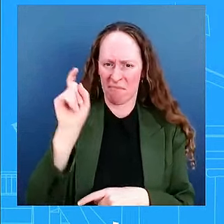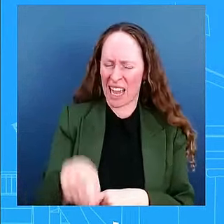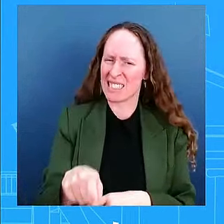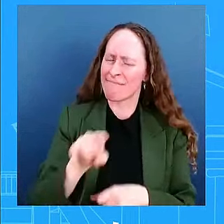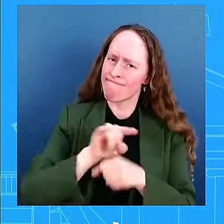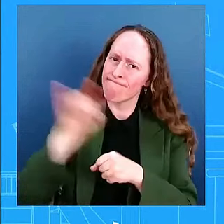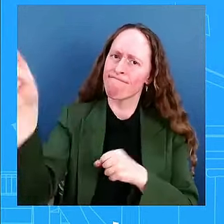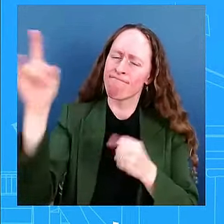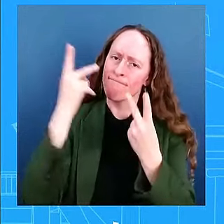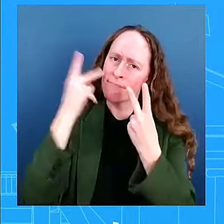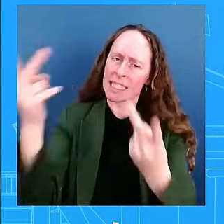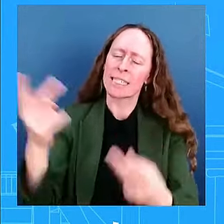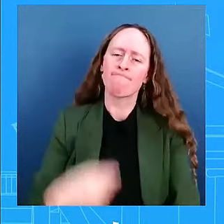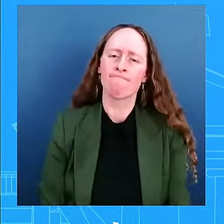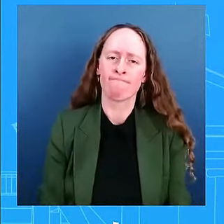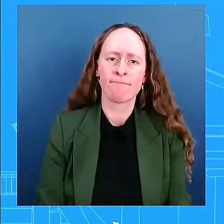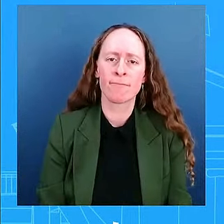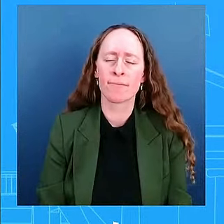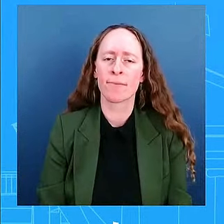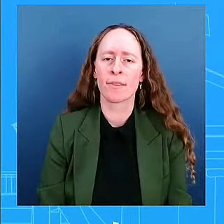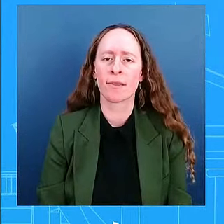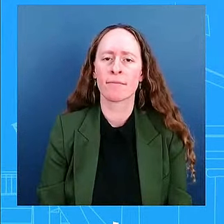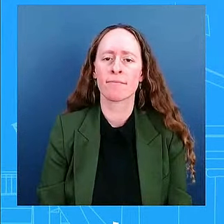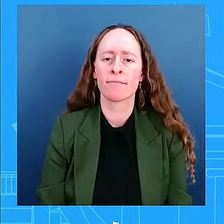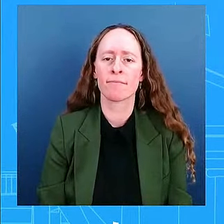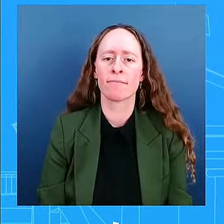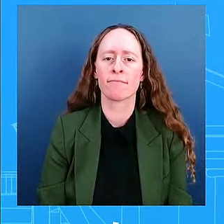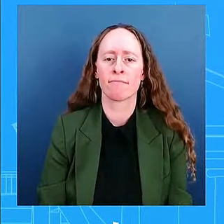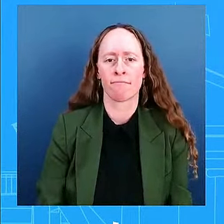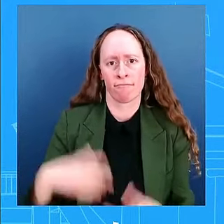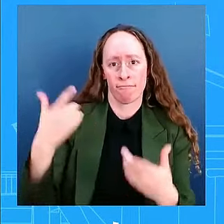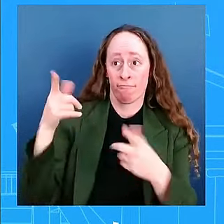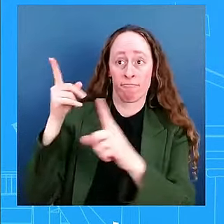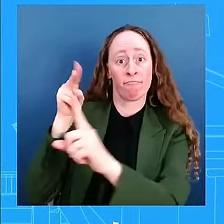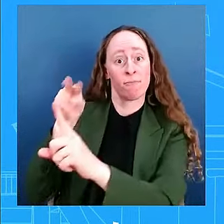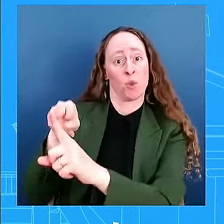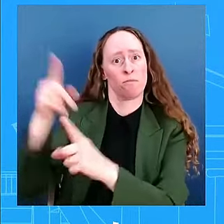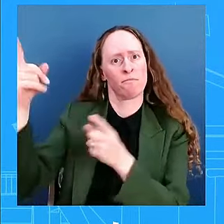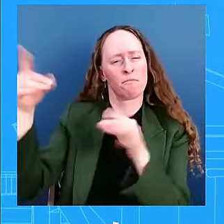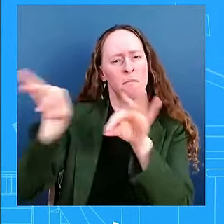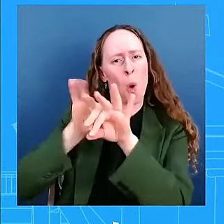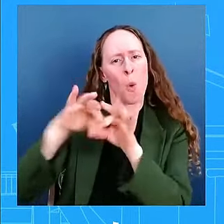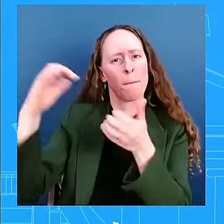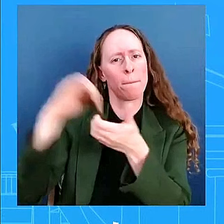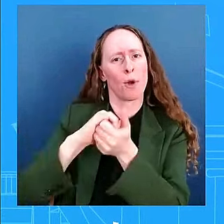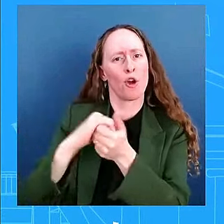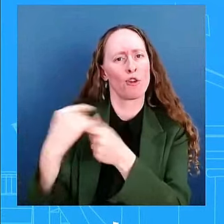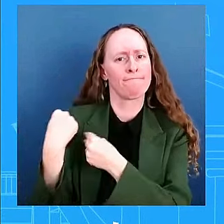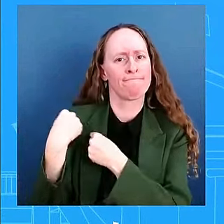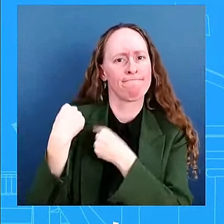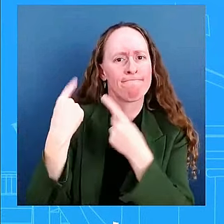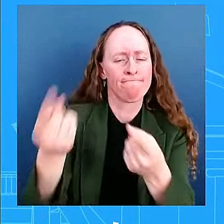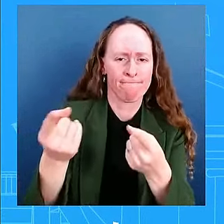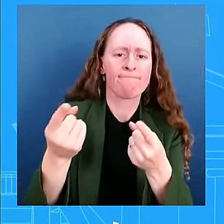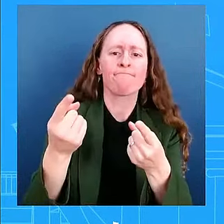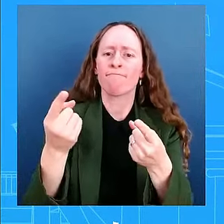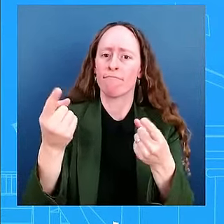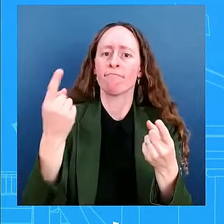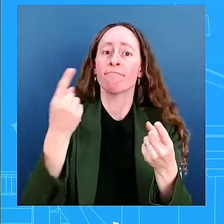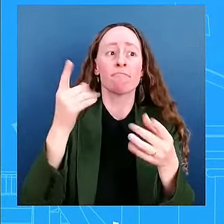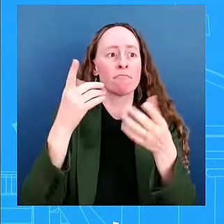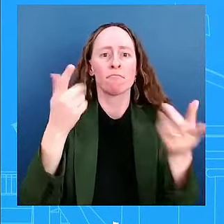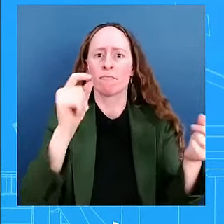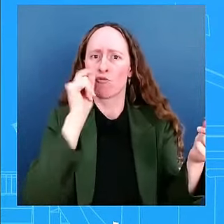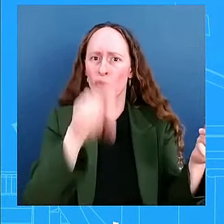allies that has been steadfast, certainly in partnership as it relates to Ukraine's defense. And the